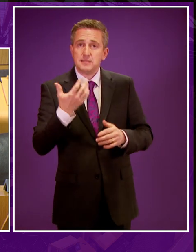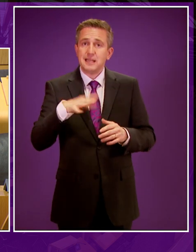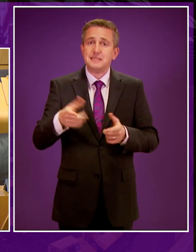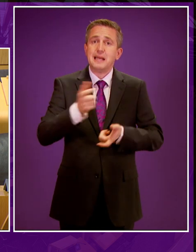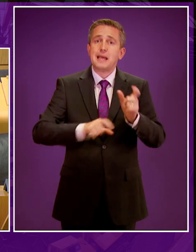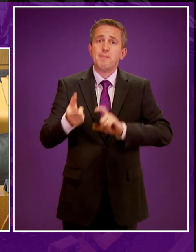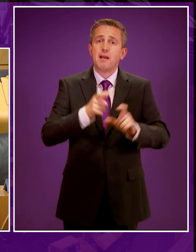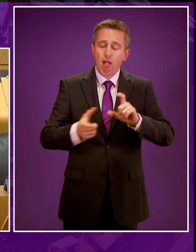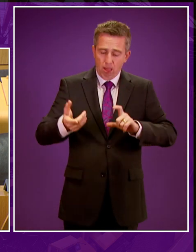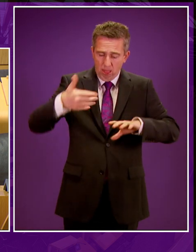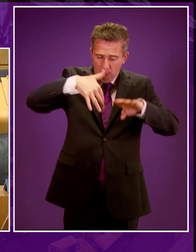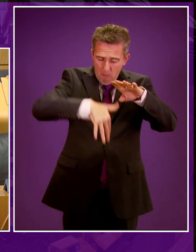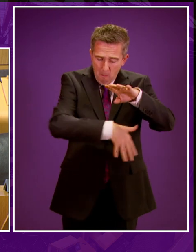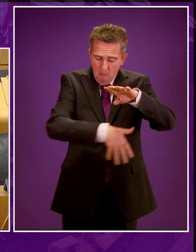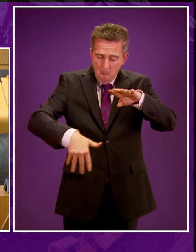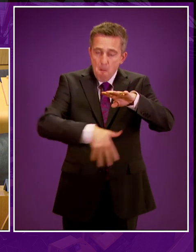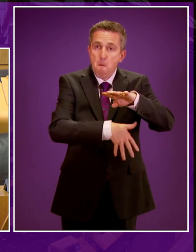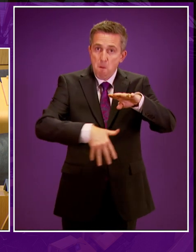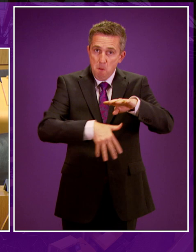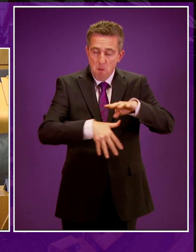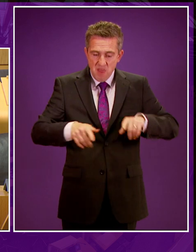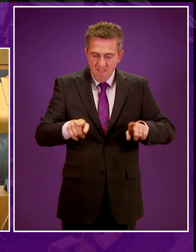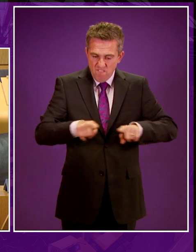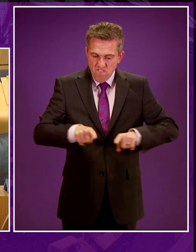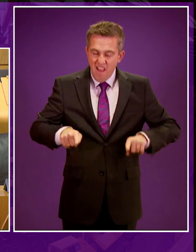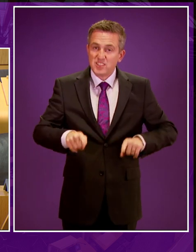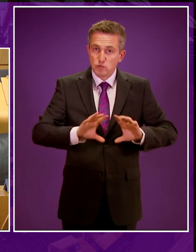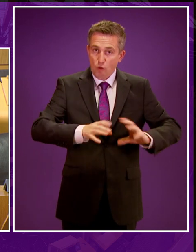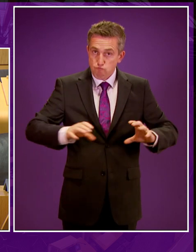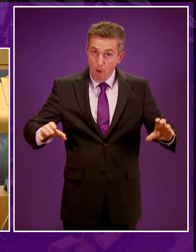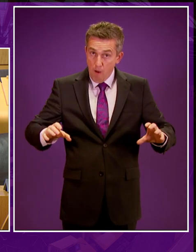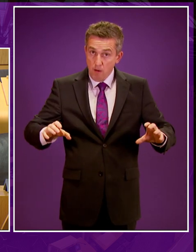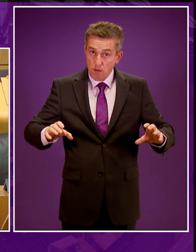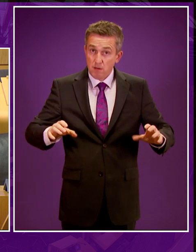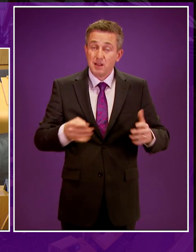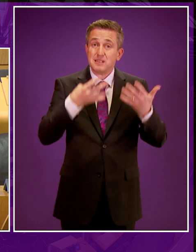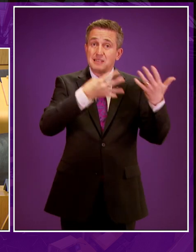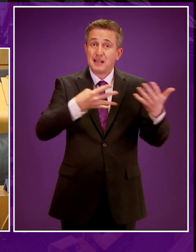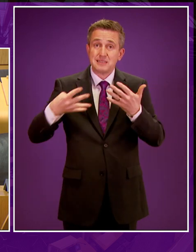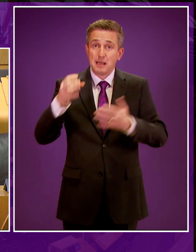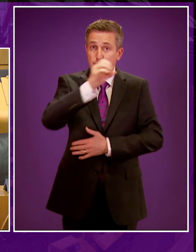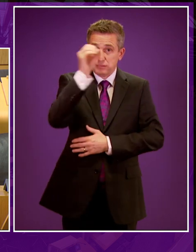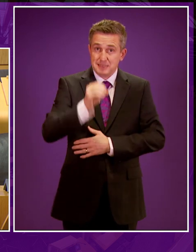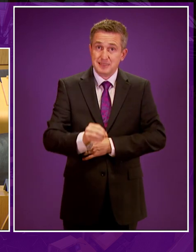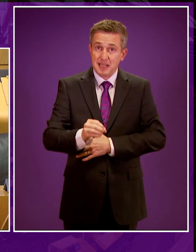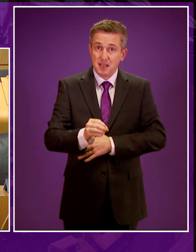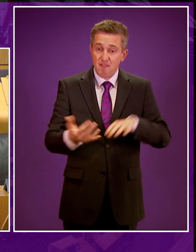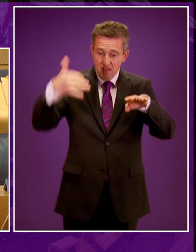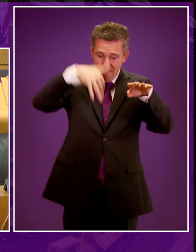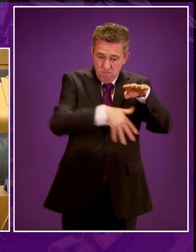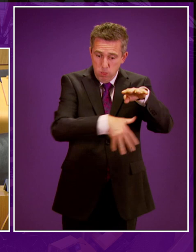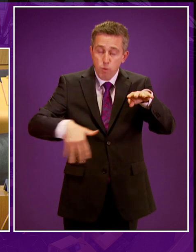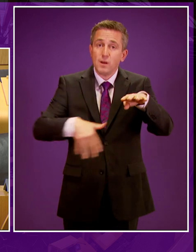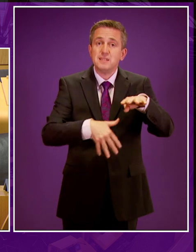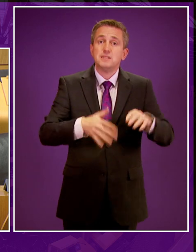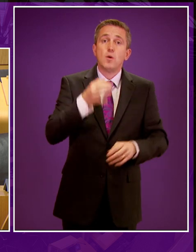chemical additives and the fluid used to fracture the rocks. However, these days, more than 99% of the fluid volume tends to be water